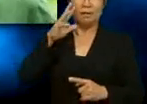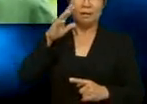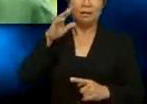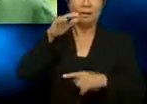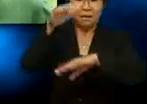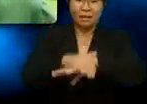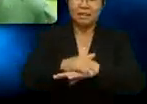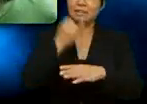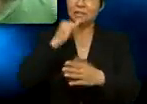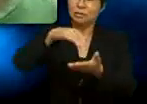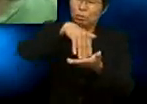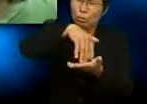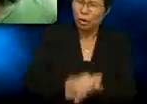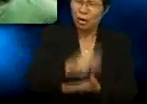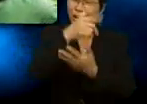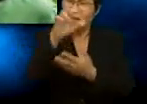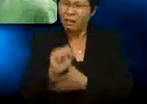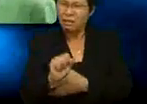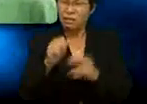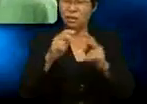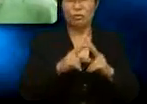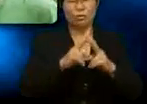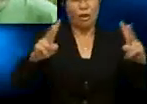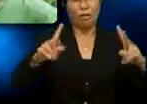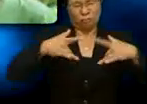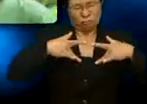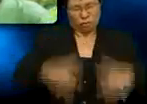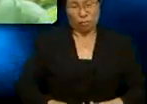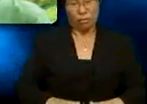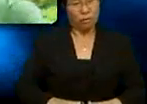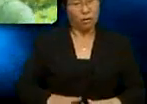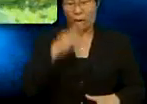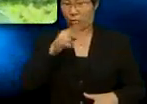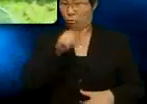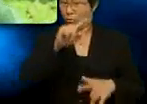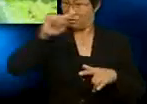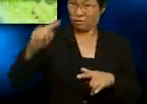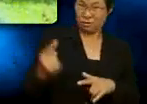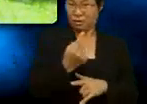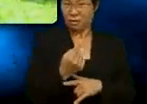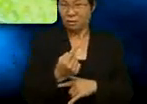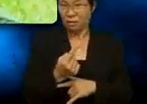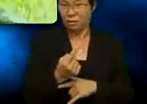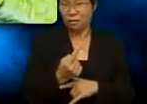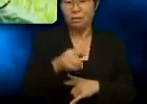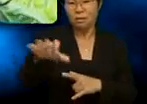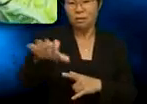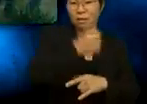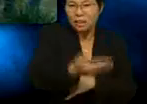Gus? We are very disappointed. Are you just going to take things lying down?